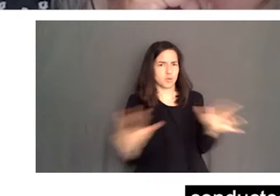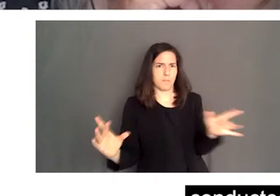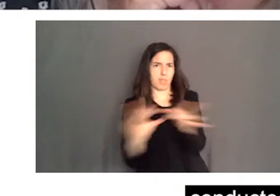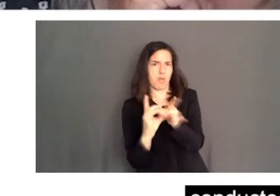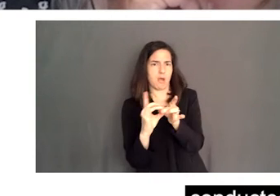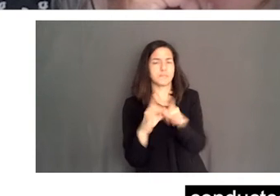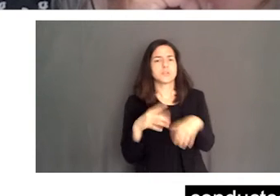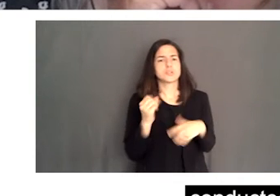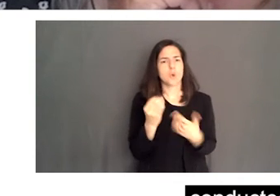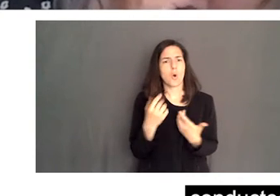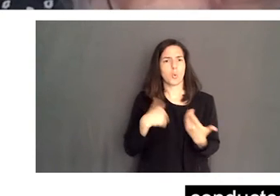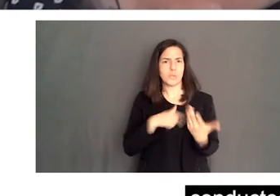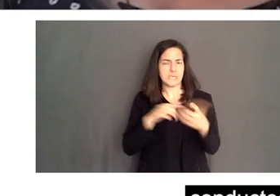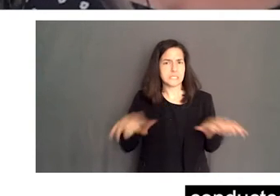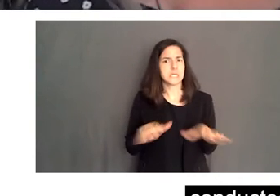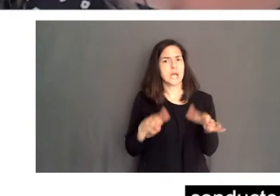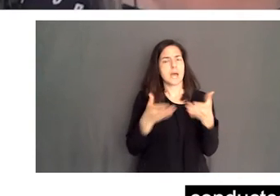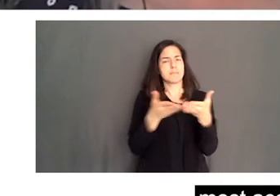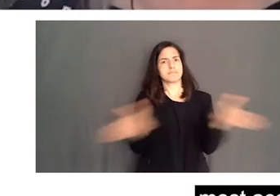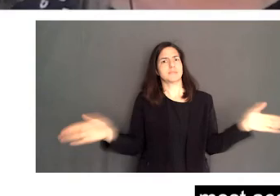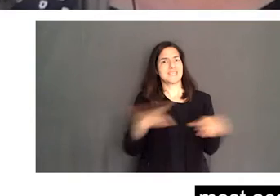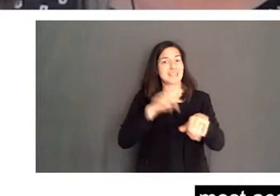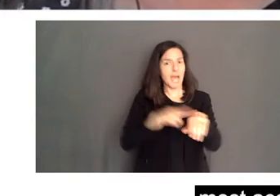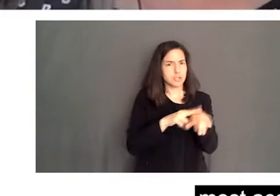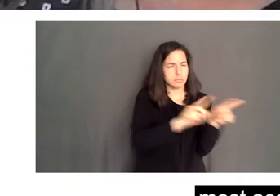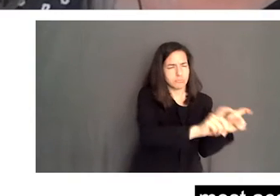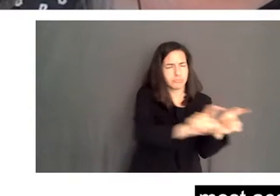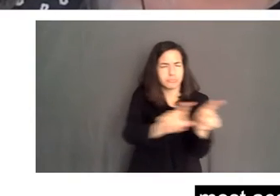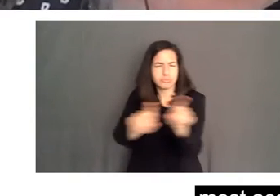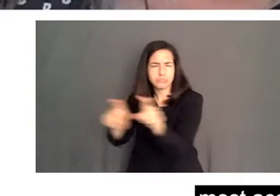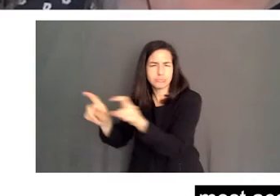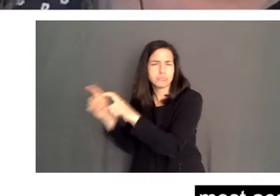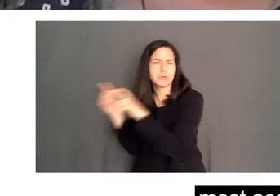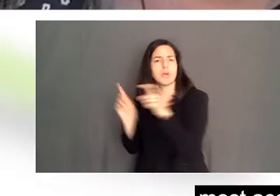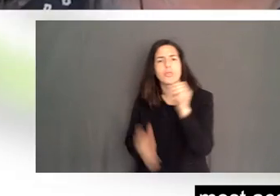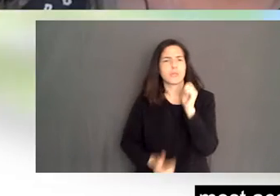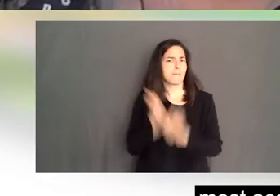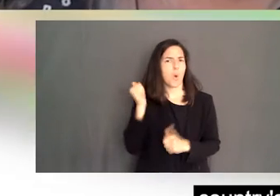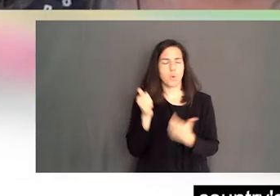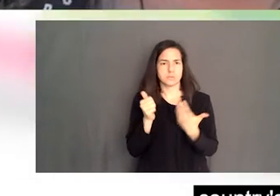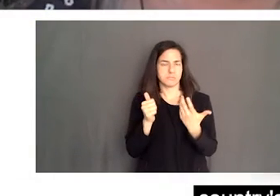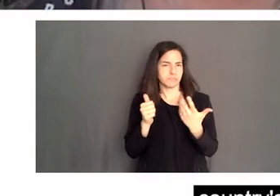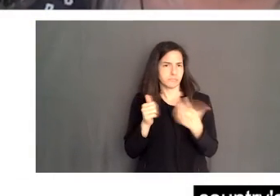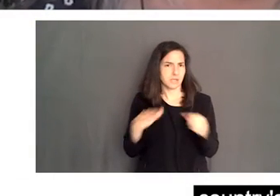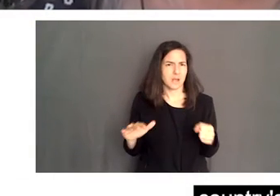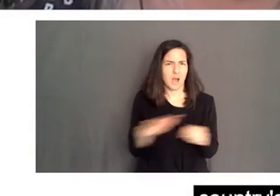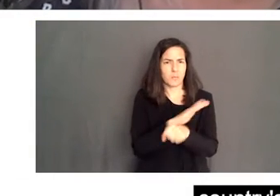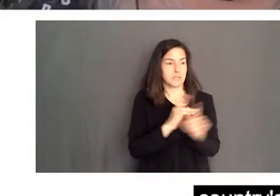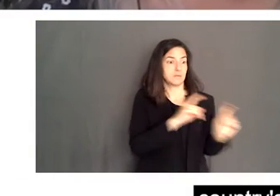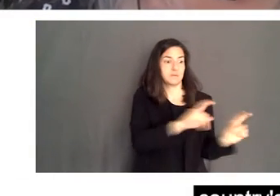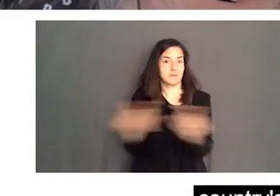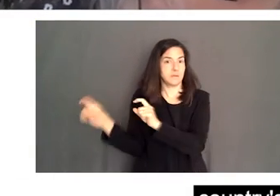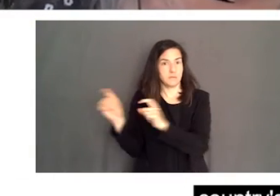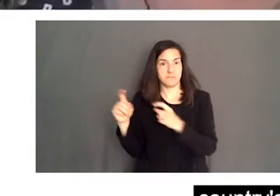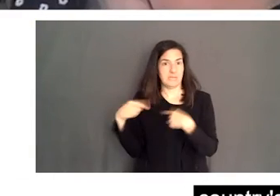national consultation, the most accessible and inclusive consultation in our country's history on any topic.